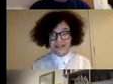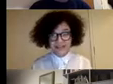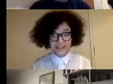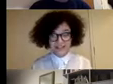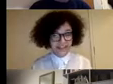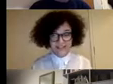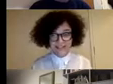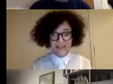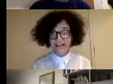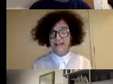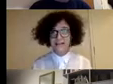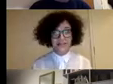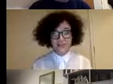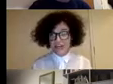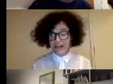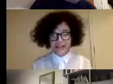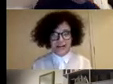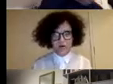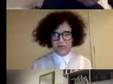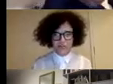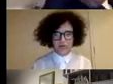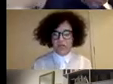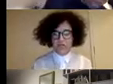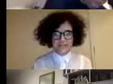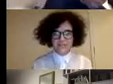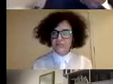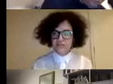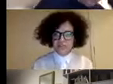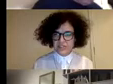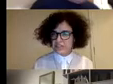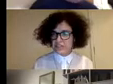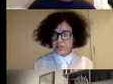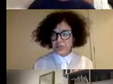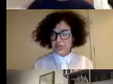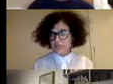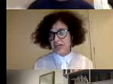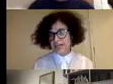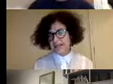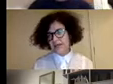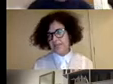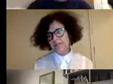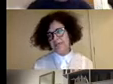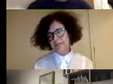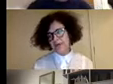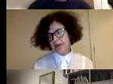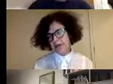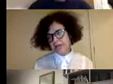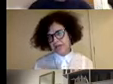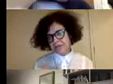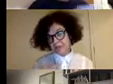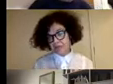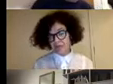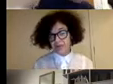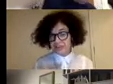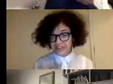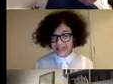Canada, Canada none, China also. So there is a huge gap in